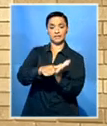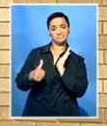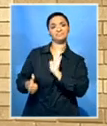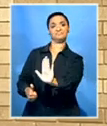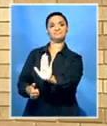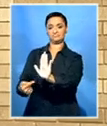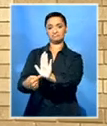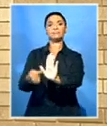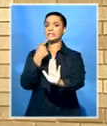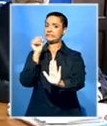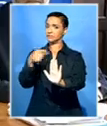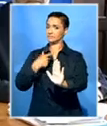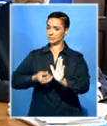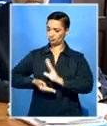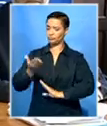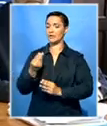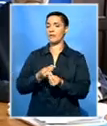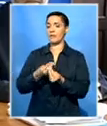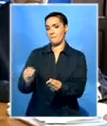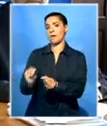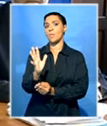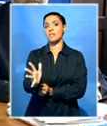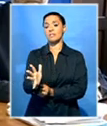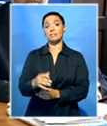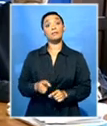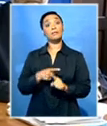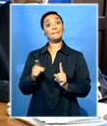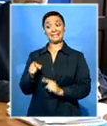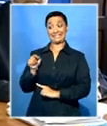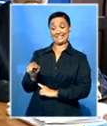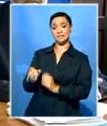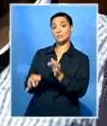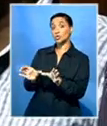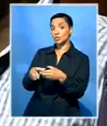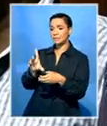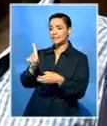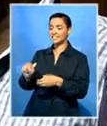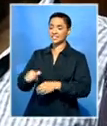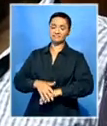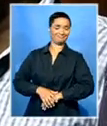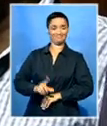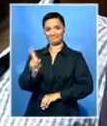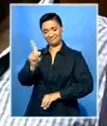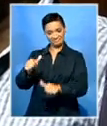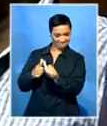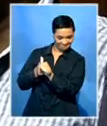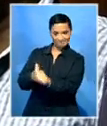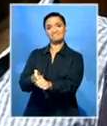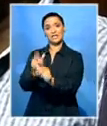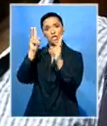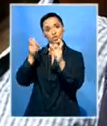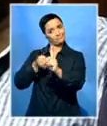with offer to Concord. But for the official opposition, the Nkanda battle is far from over.